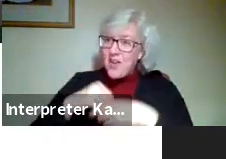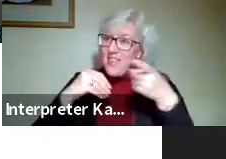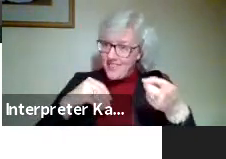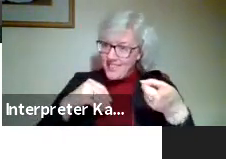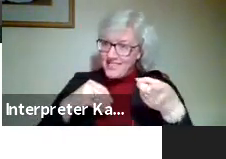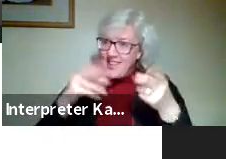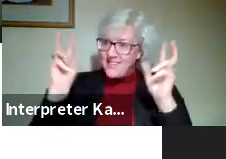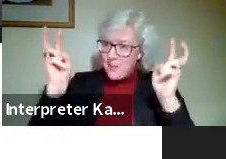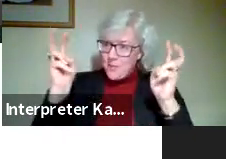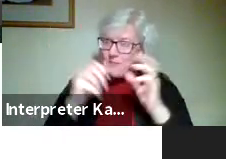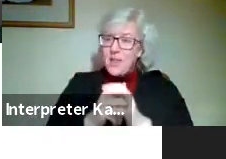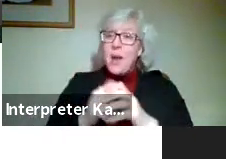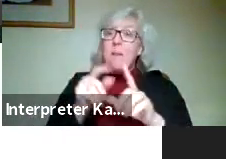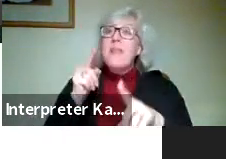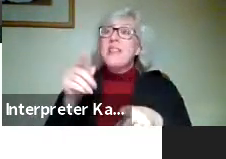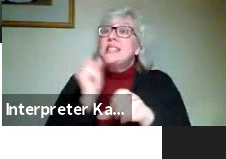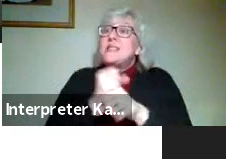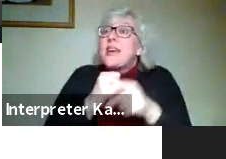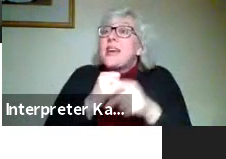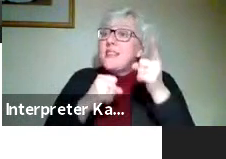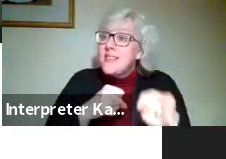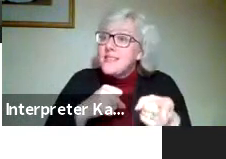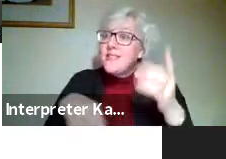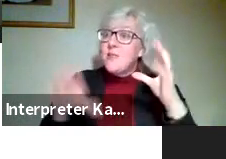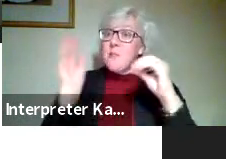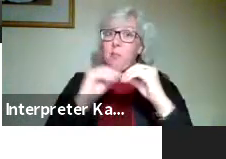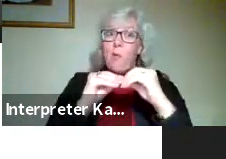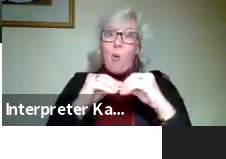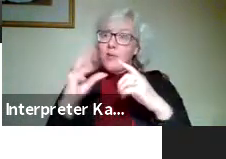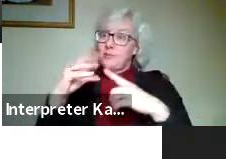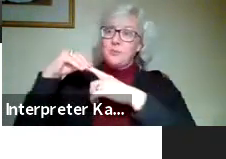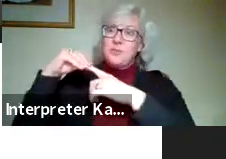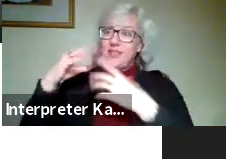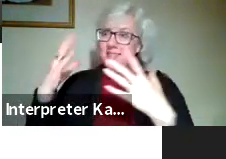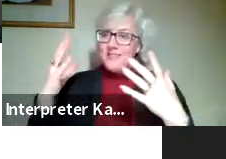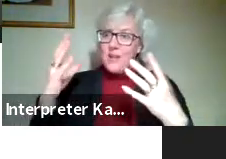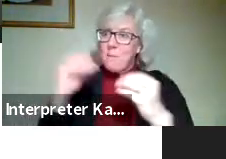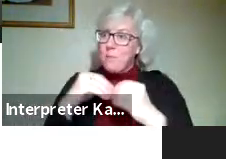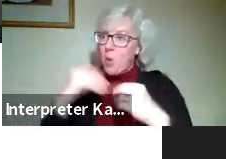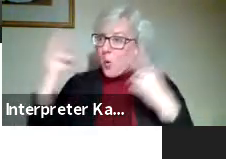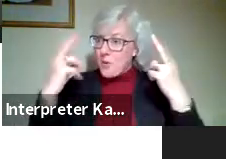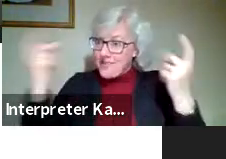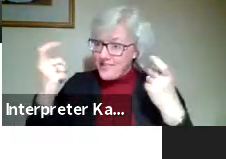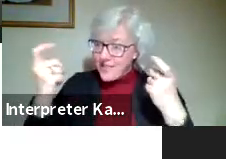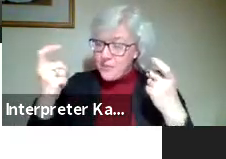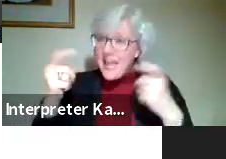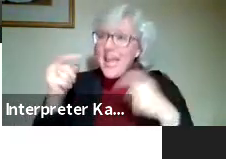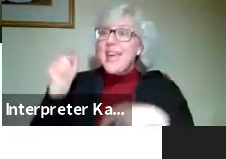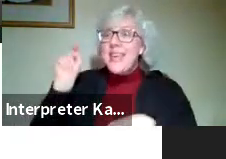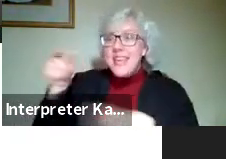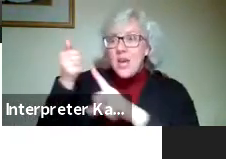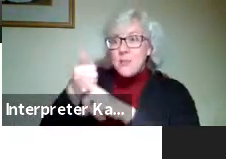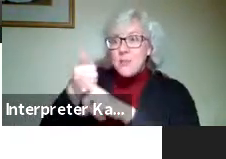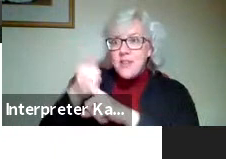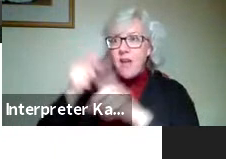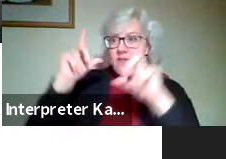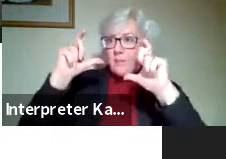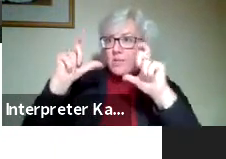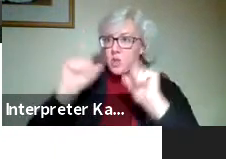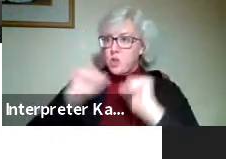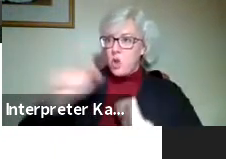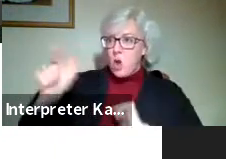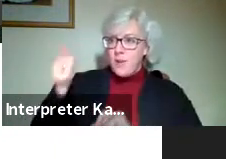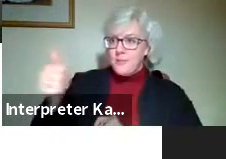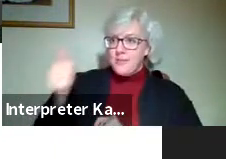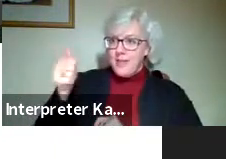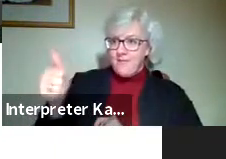But here's something that makes this even more unique and gives us more reason to celebrate. He also did all the photography in this magazine,